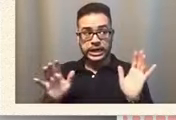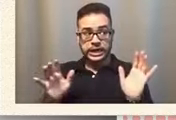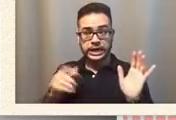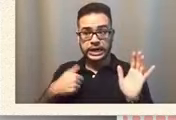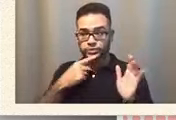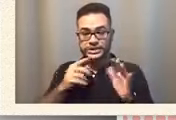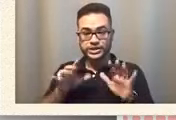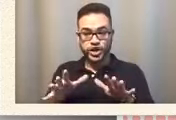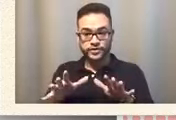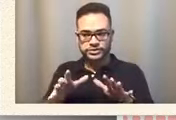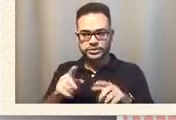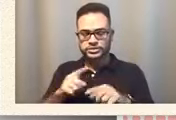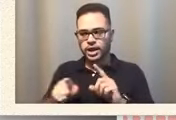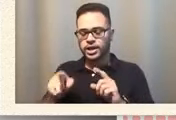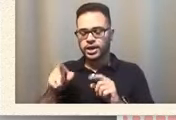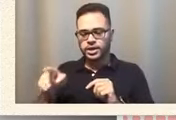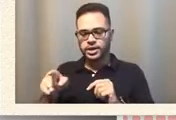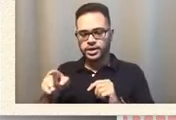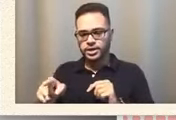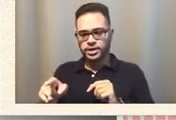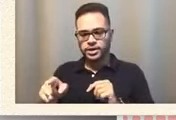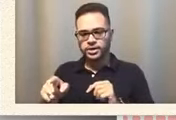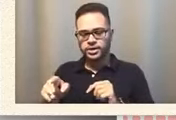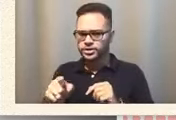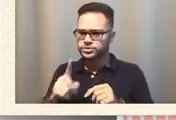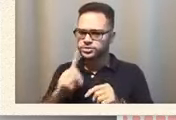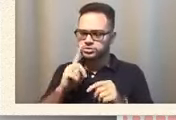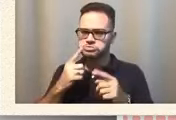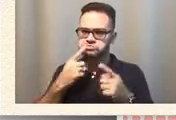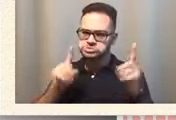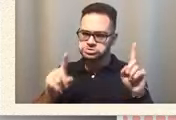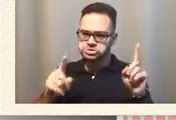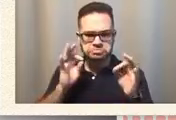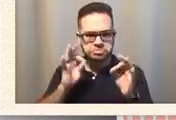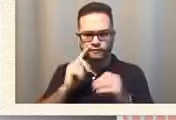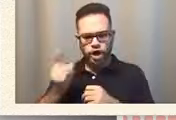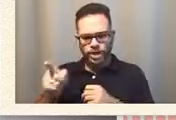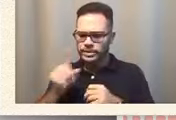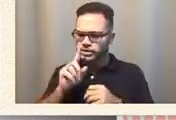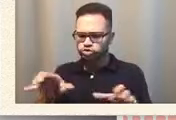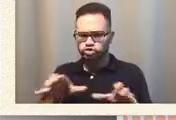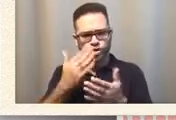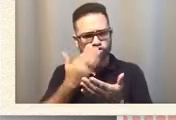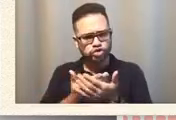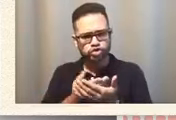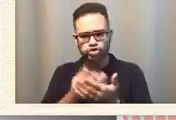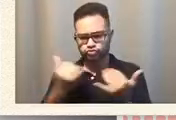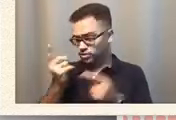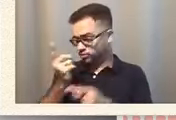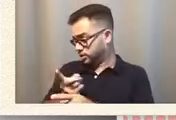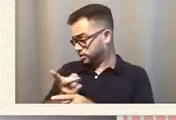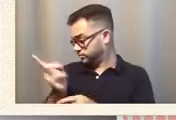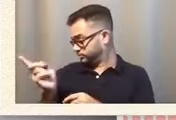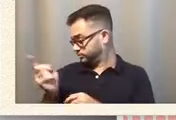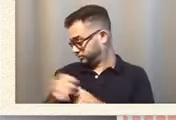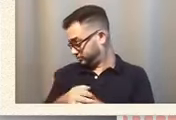god it worked it's working out perfectly and he's doing amazing he's doing great right yes all right